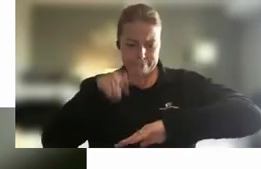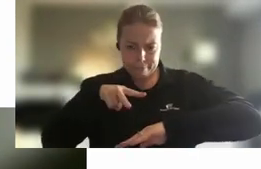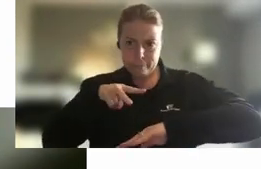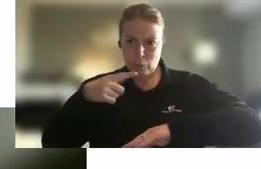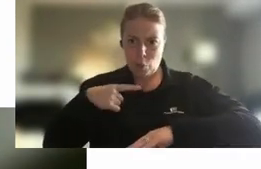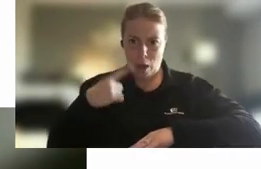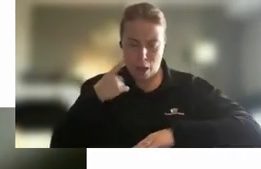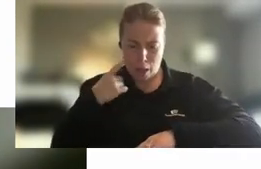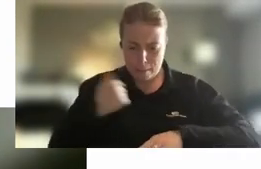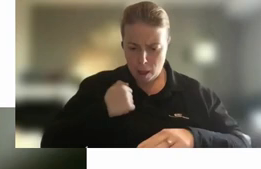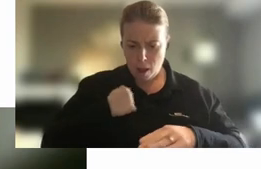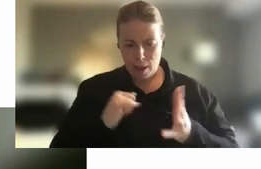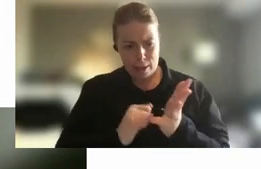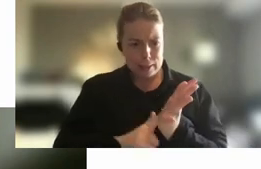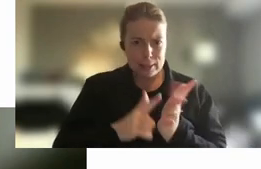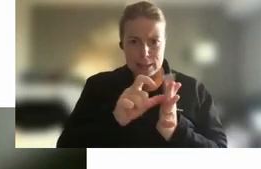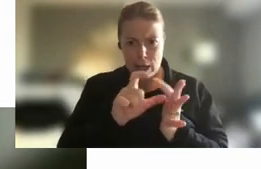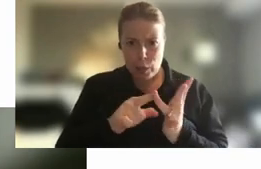to my Slido screen.